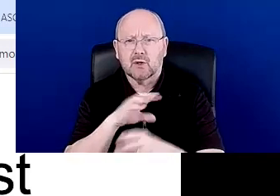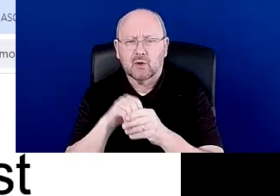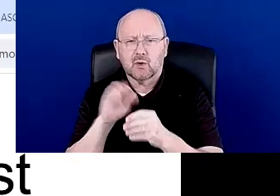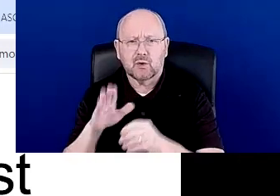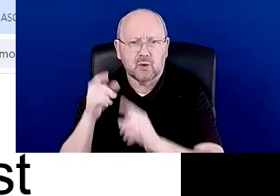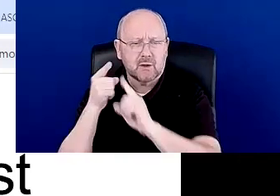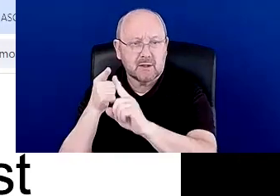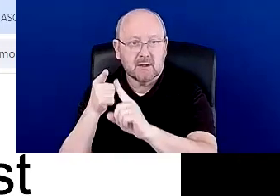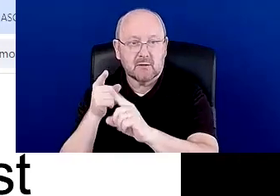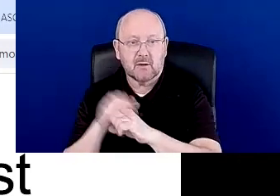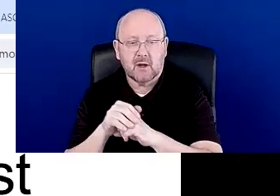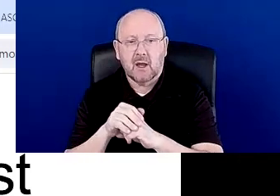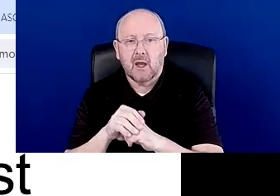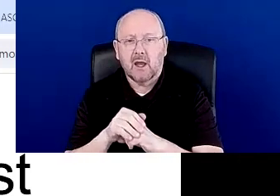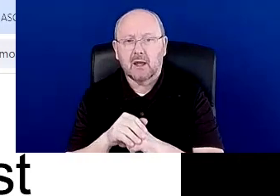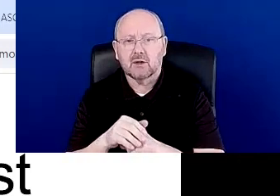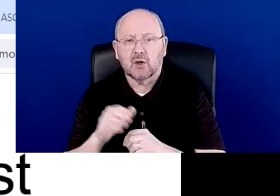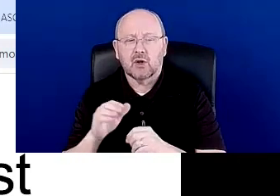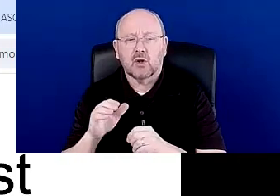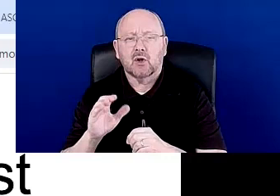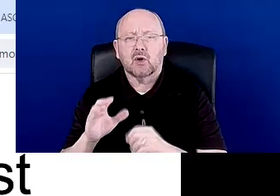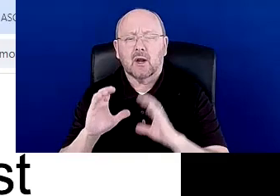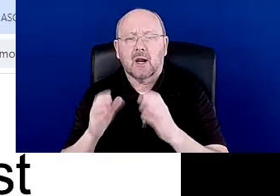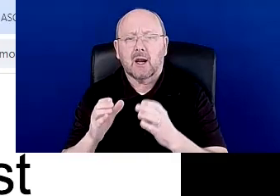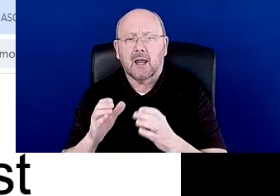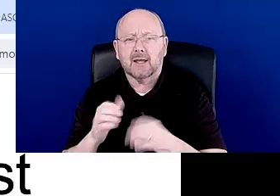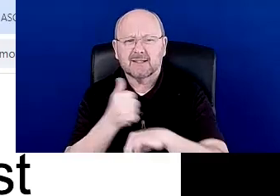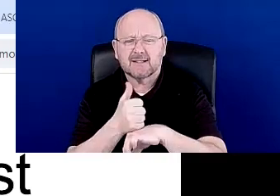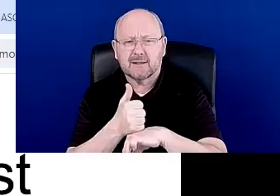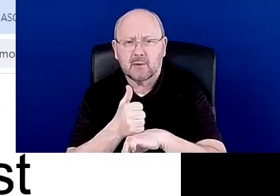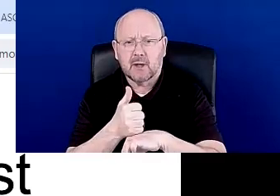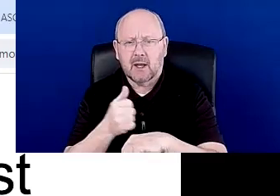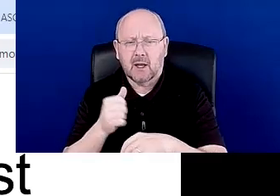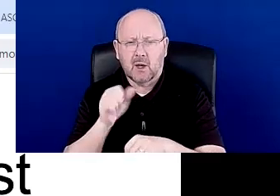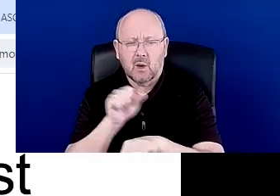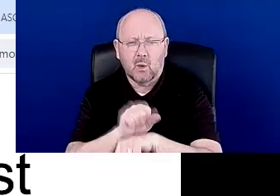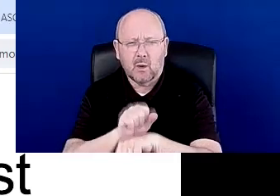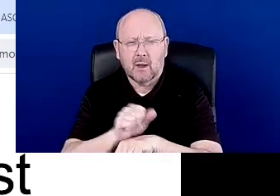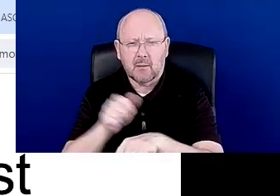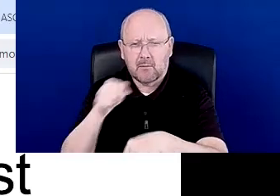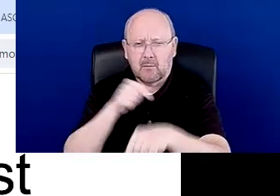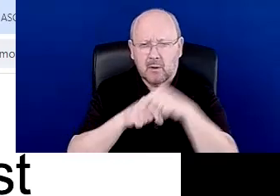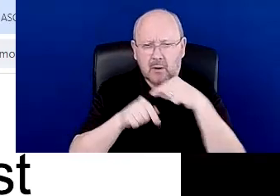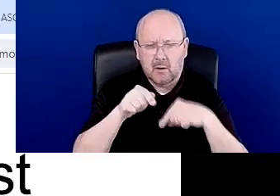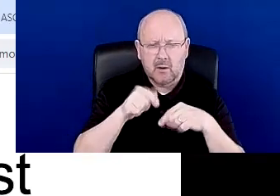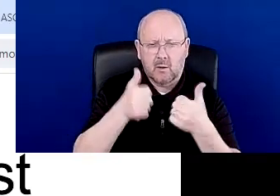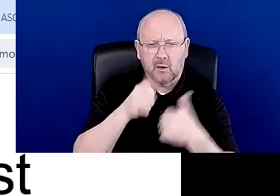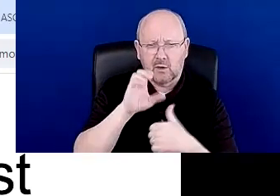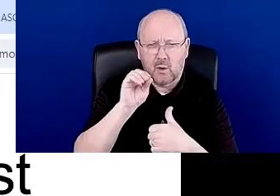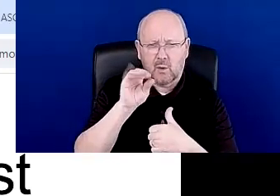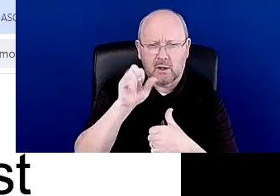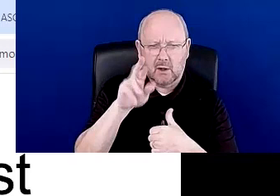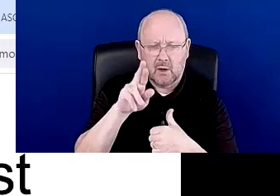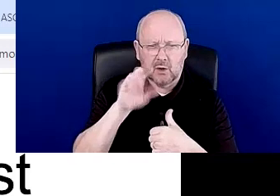your course design and to all of your assessments. So just kind of working backwards and then figuring out what OER is going to, what you're going to be able to